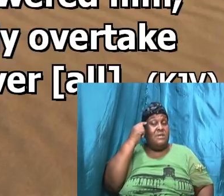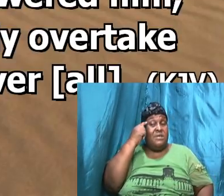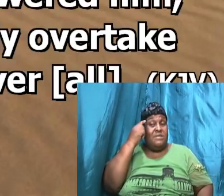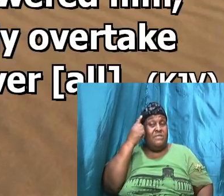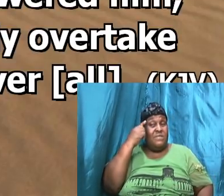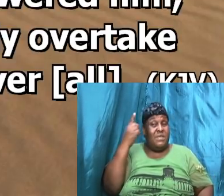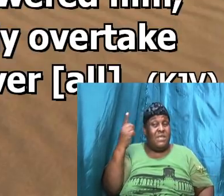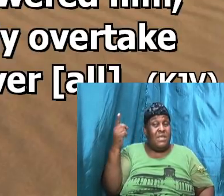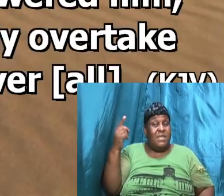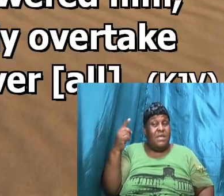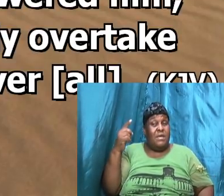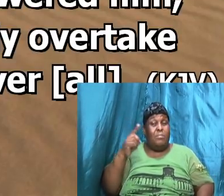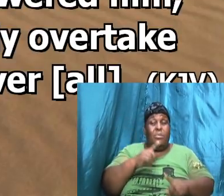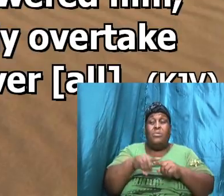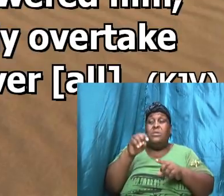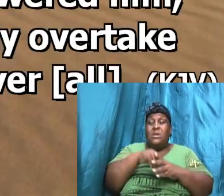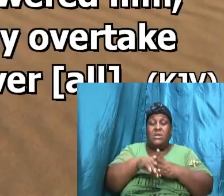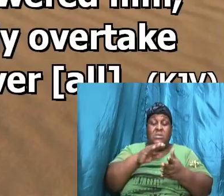but in his weakness